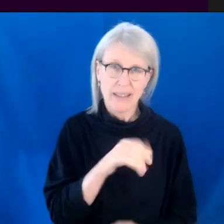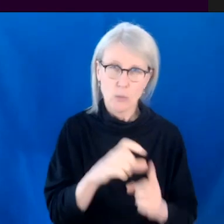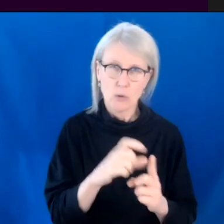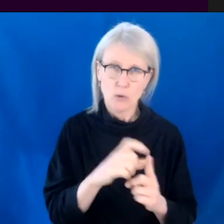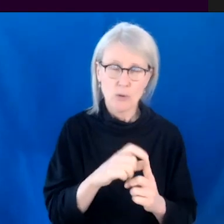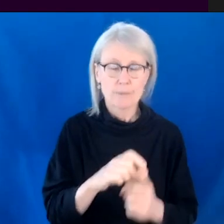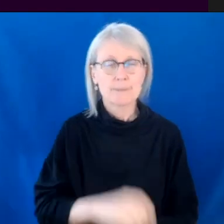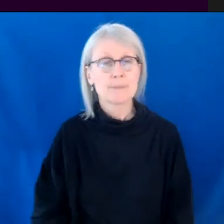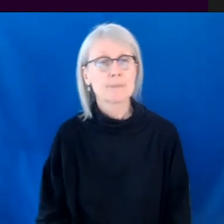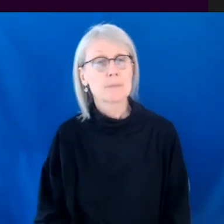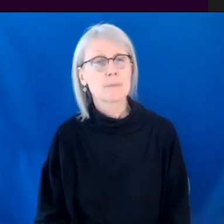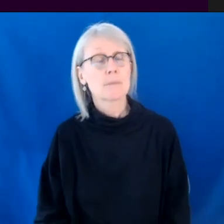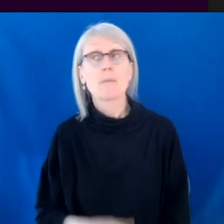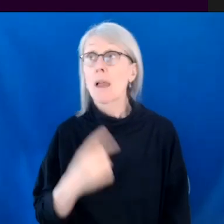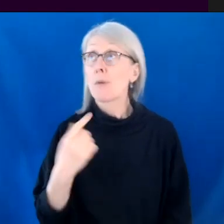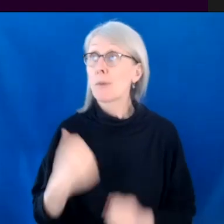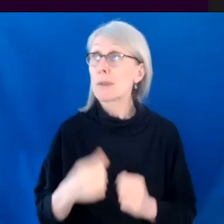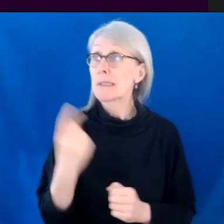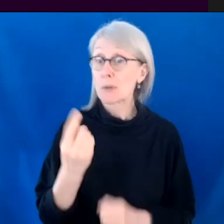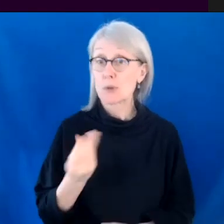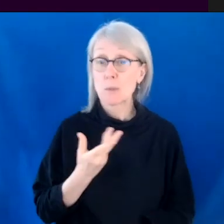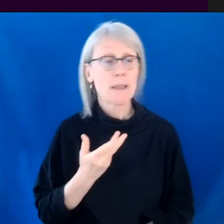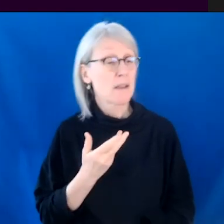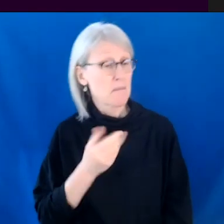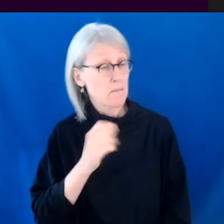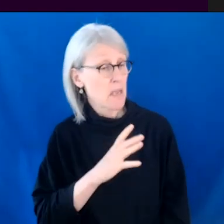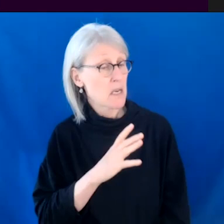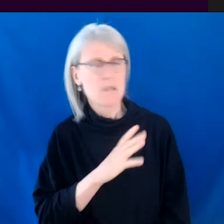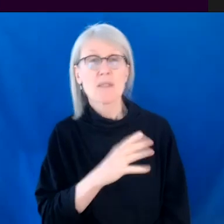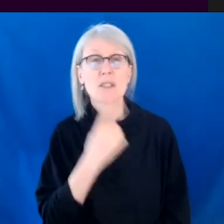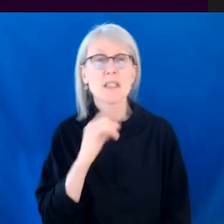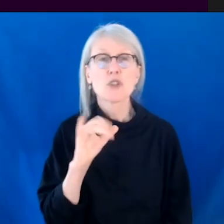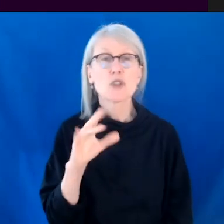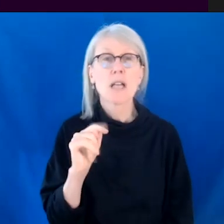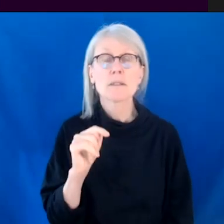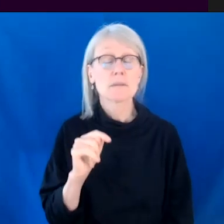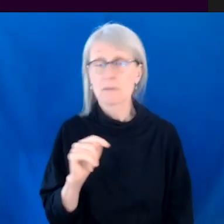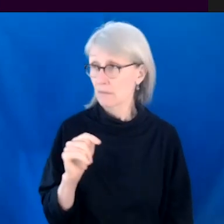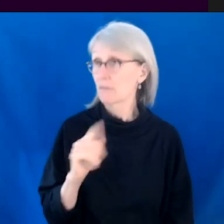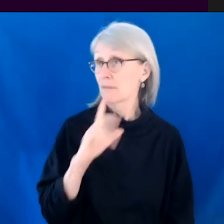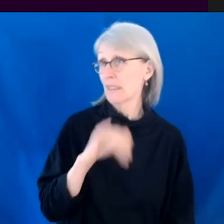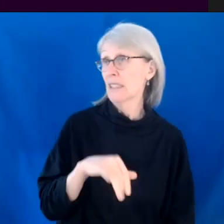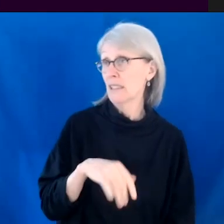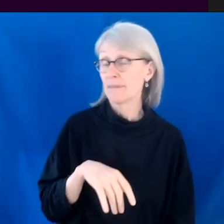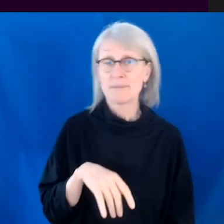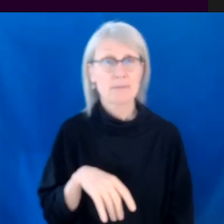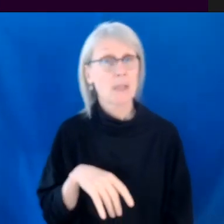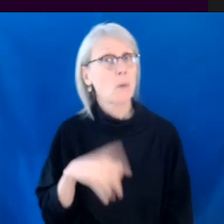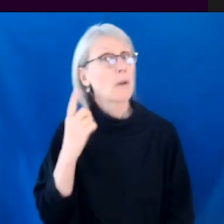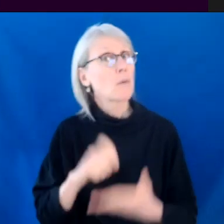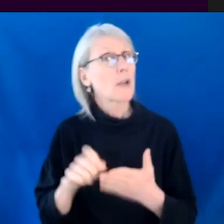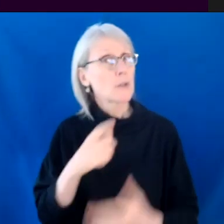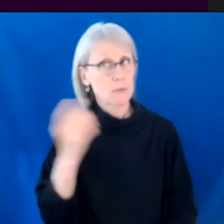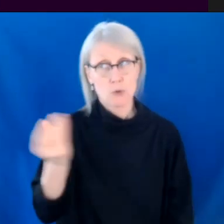of use them. Someone once told me actually men never say just. I don't know, but a writer said that to me.